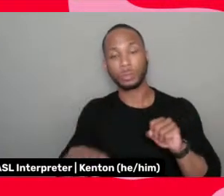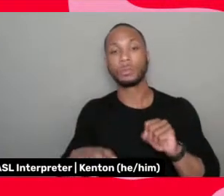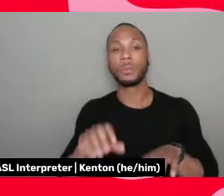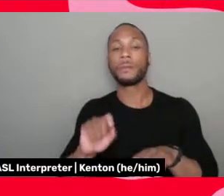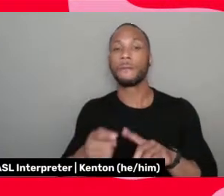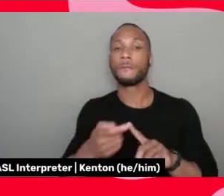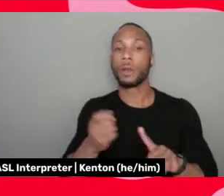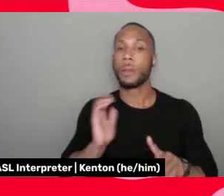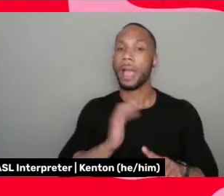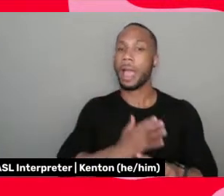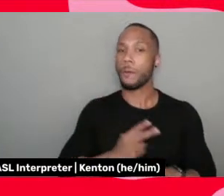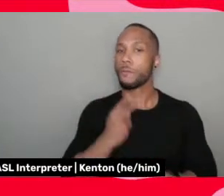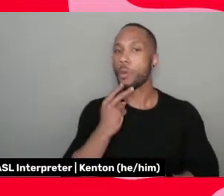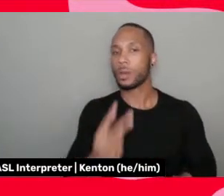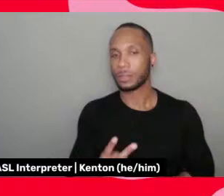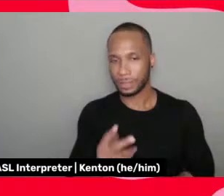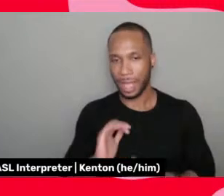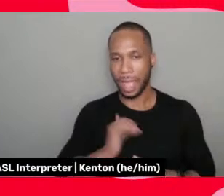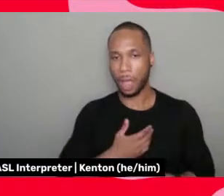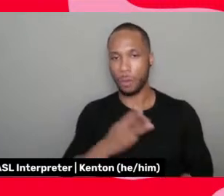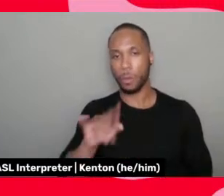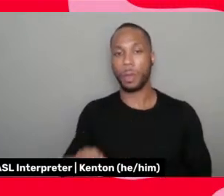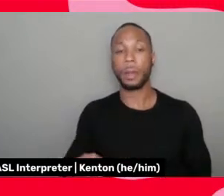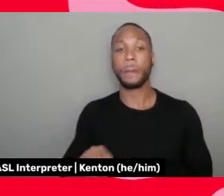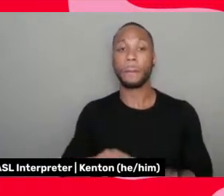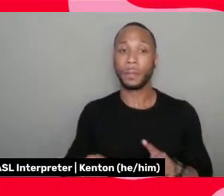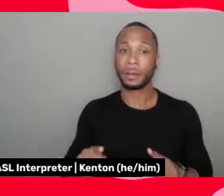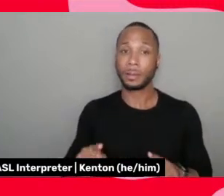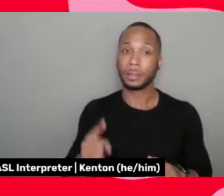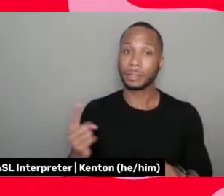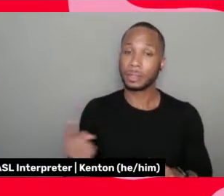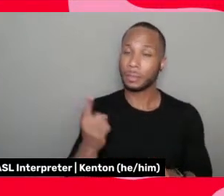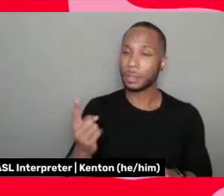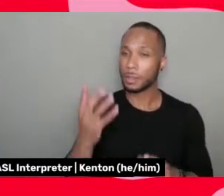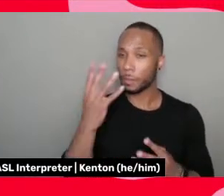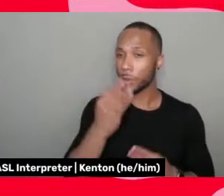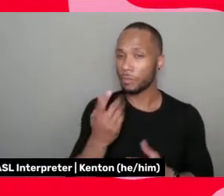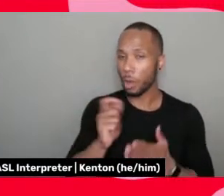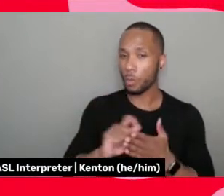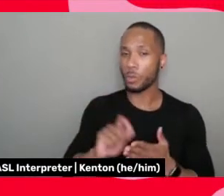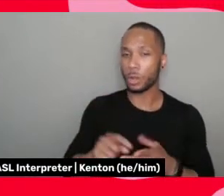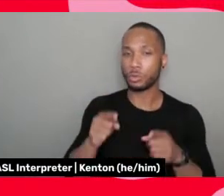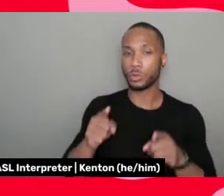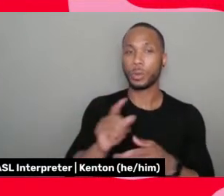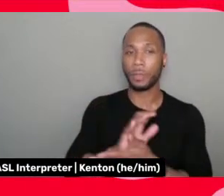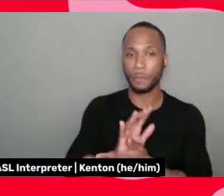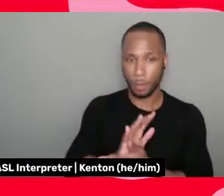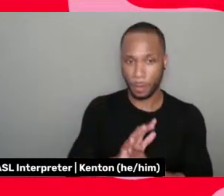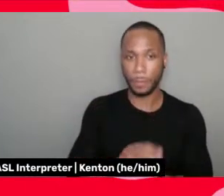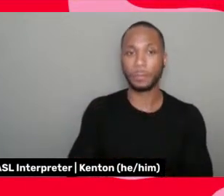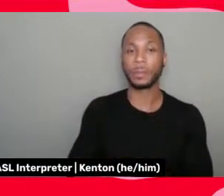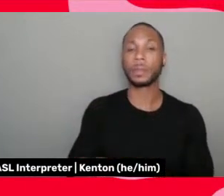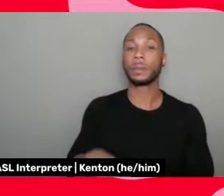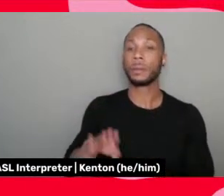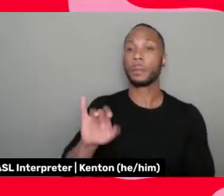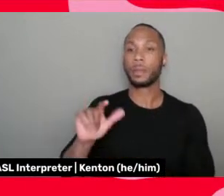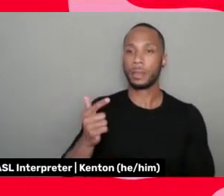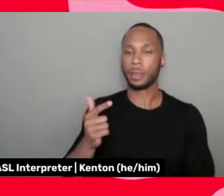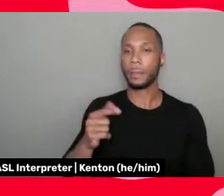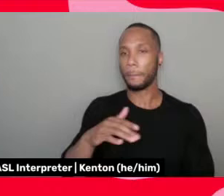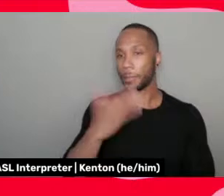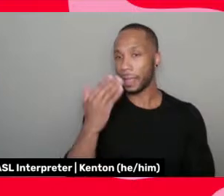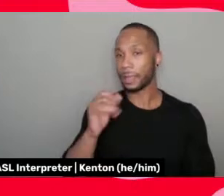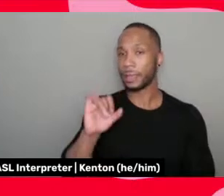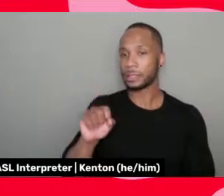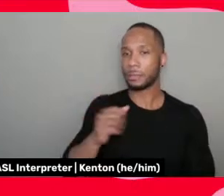way that we want them to be heard. But I think there's something so beautiful. I wrote down during the film, being black is my biggest flex. Um,